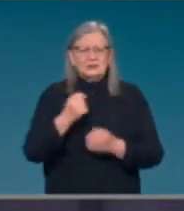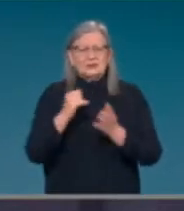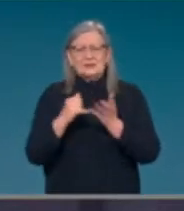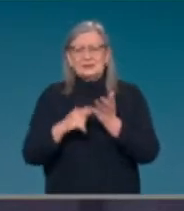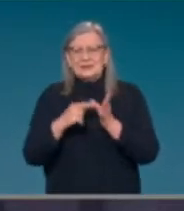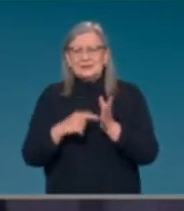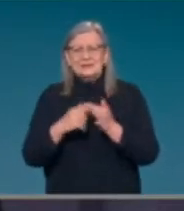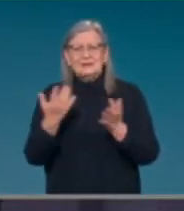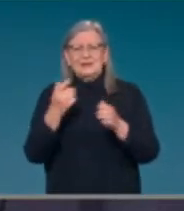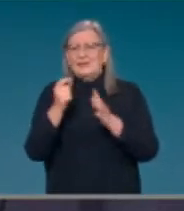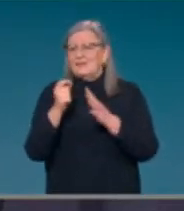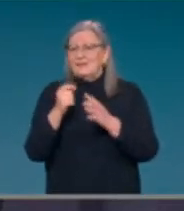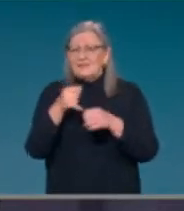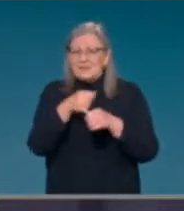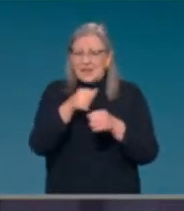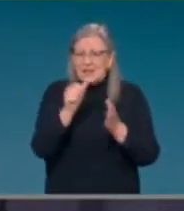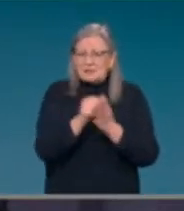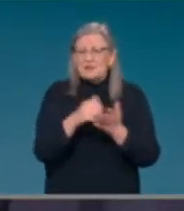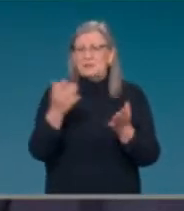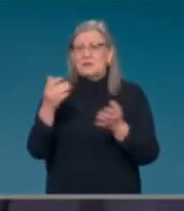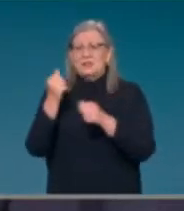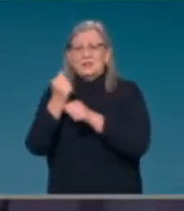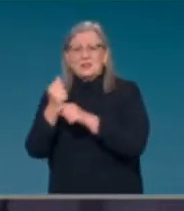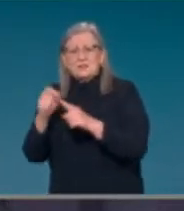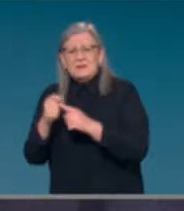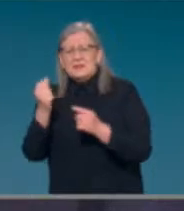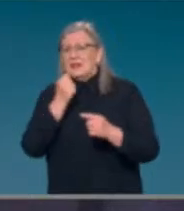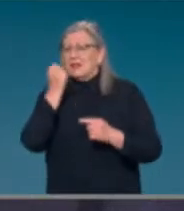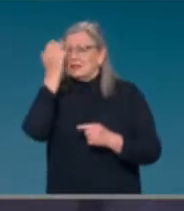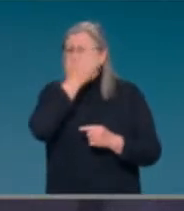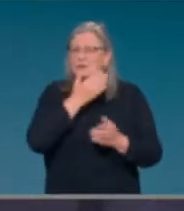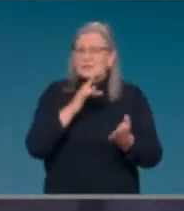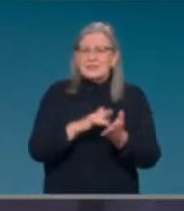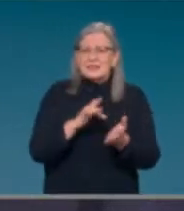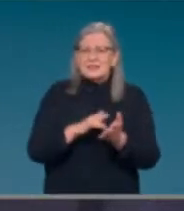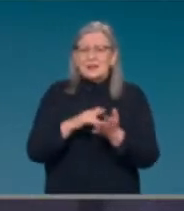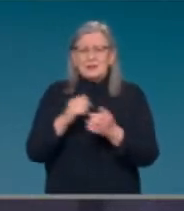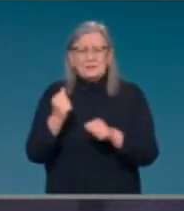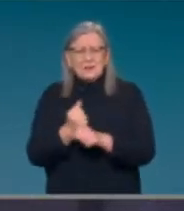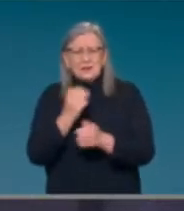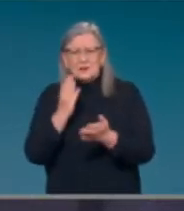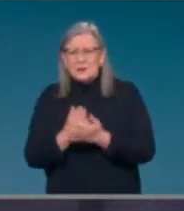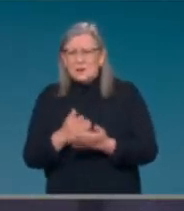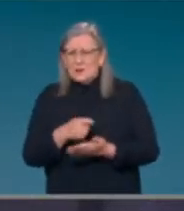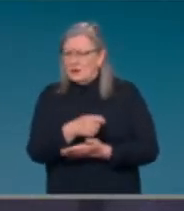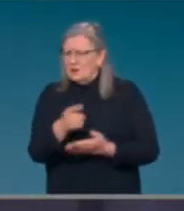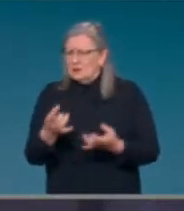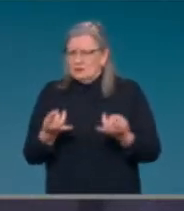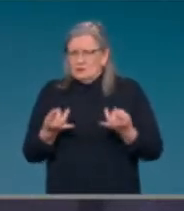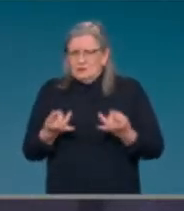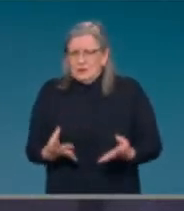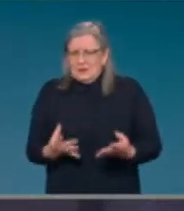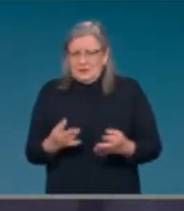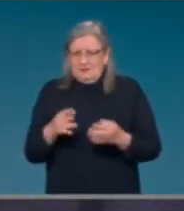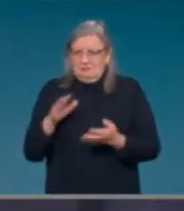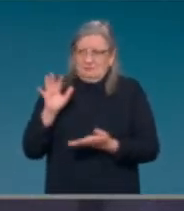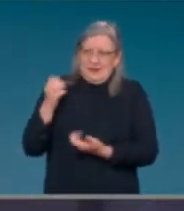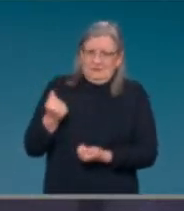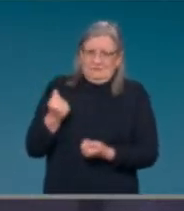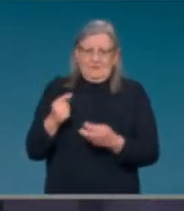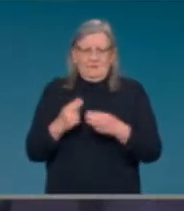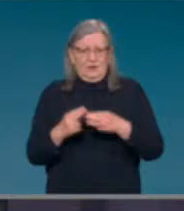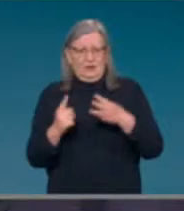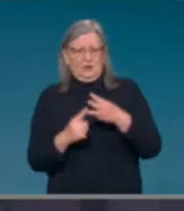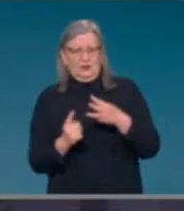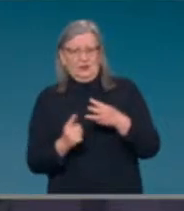vaccination clinics to ensure everything's in place. And we will commence aged care and